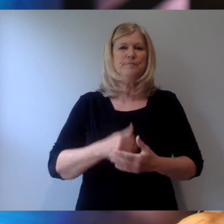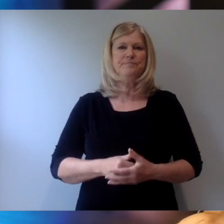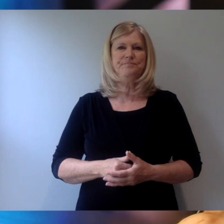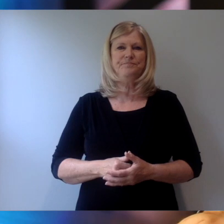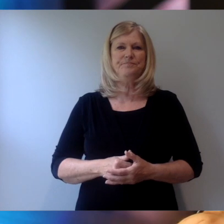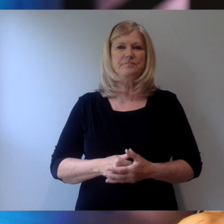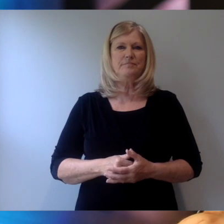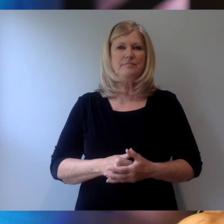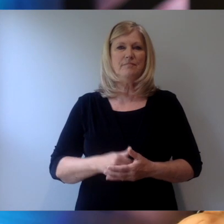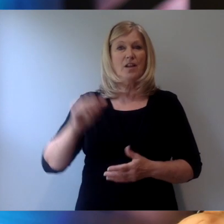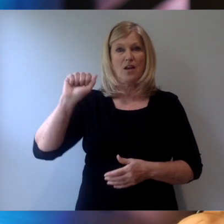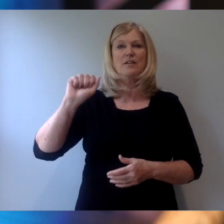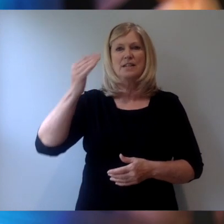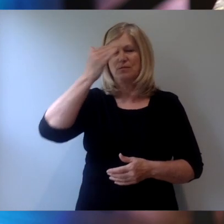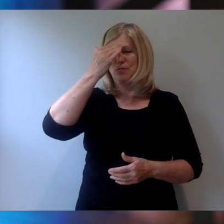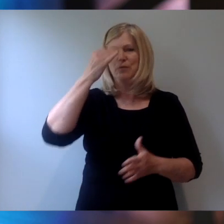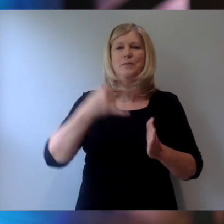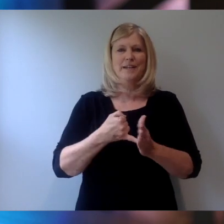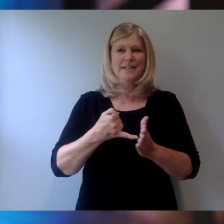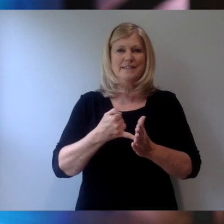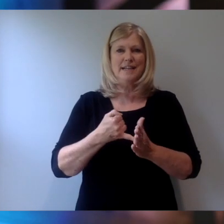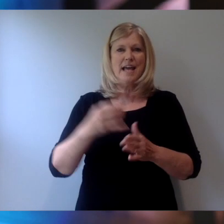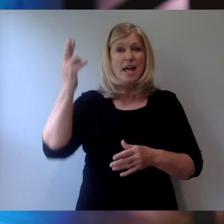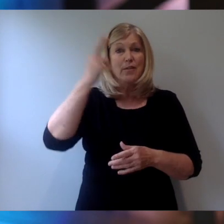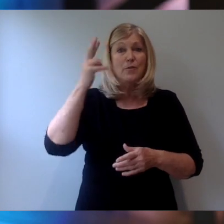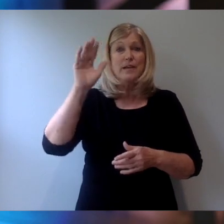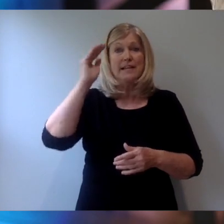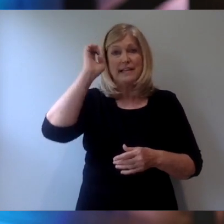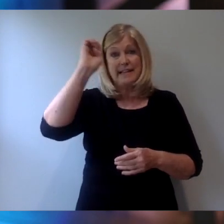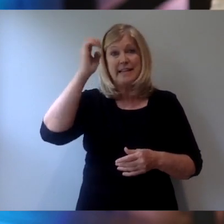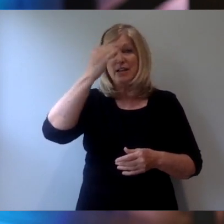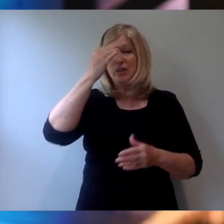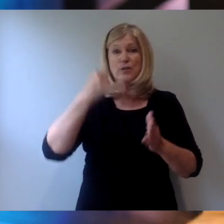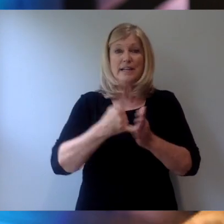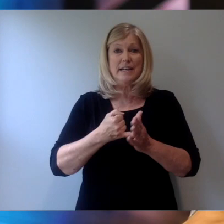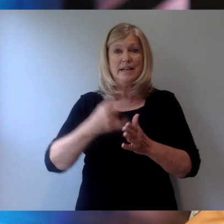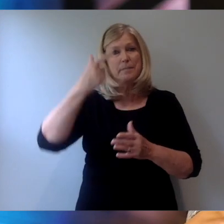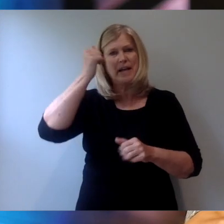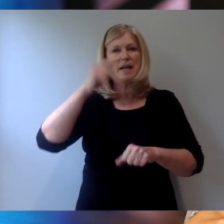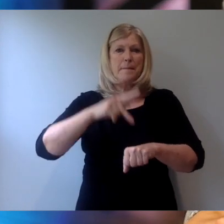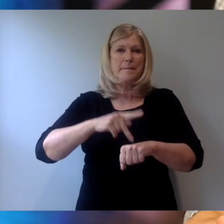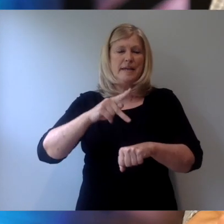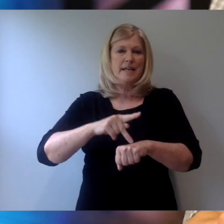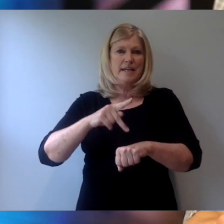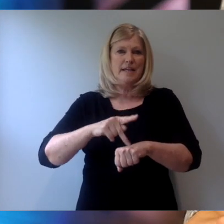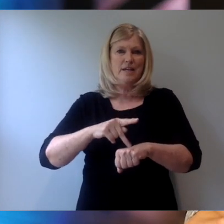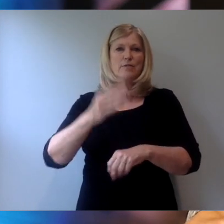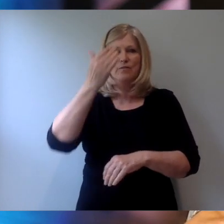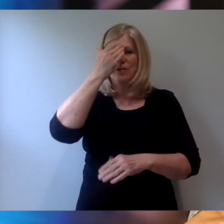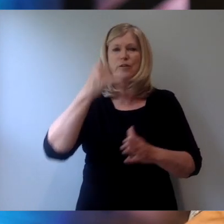Augustine knew it. And the reason he knew it is because Peter knew it.